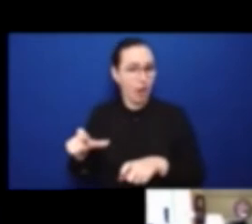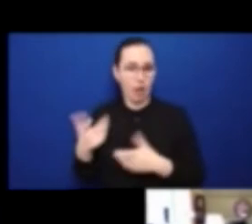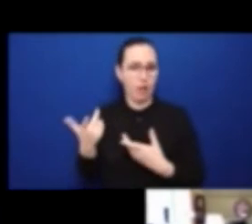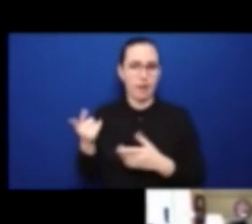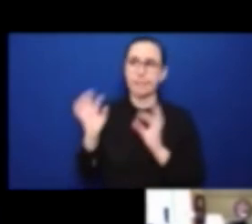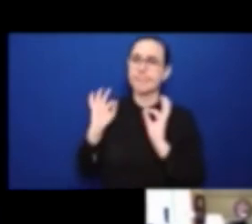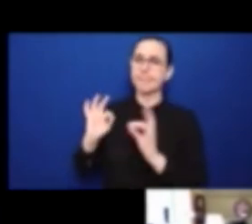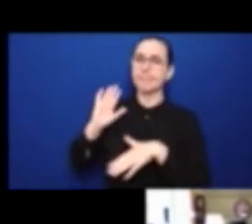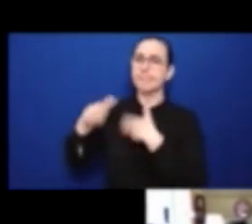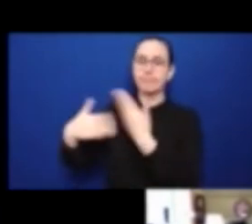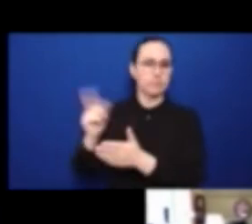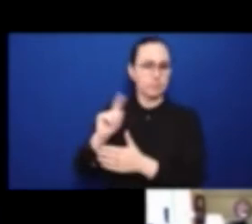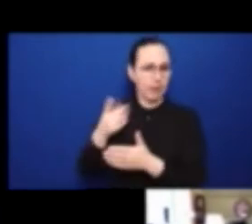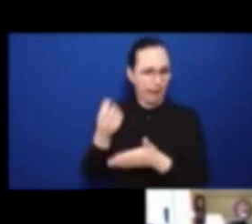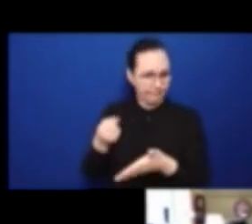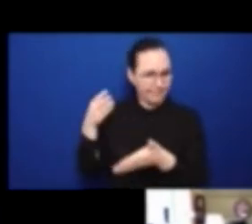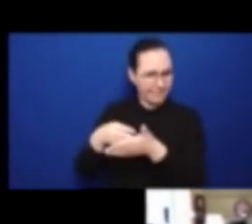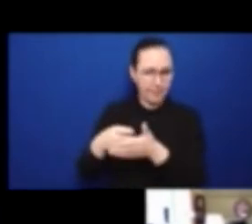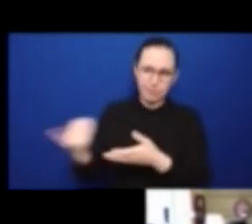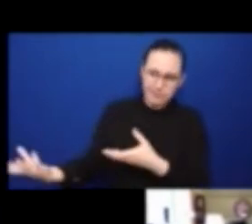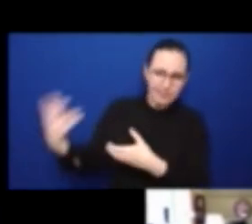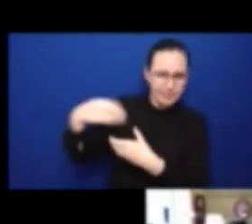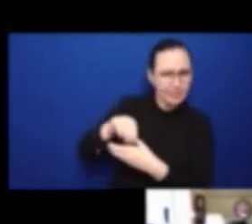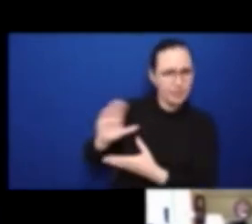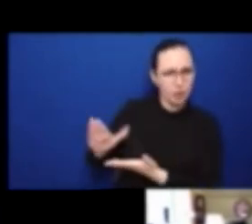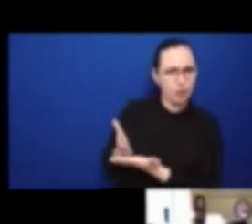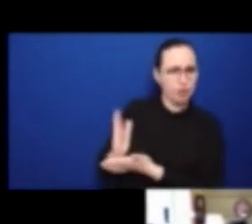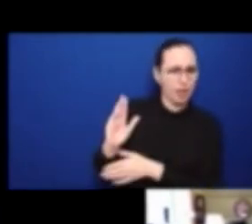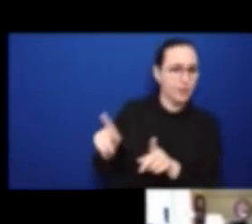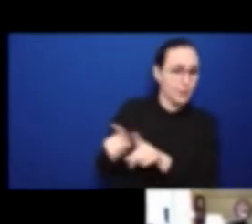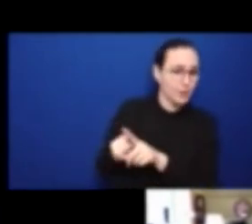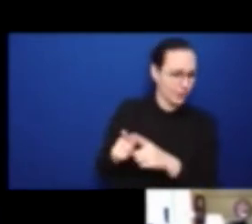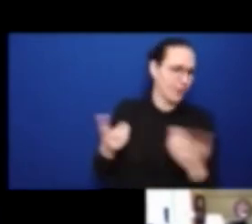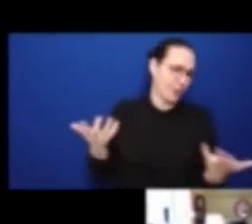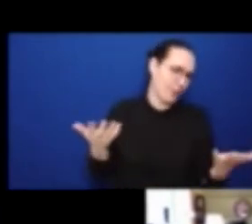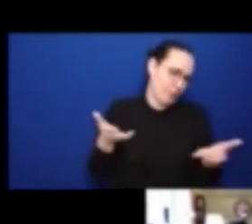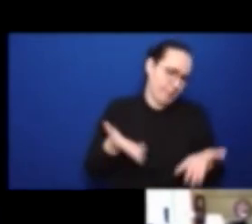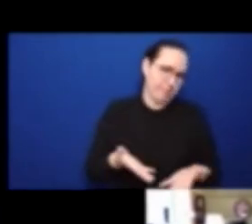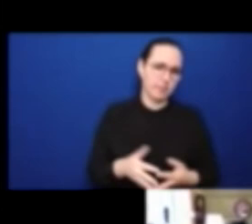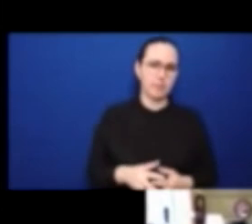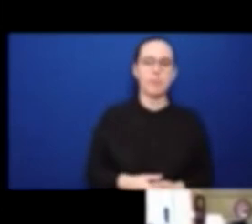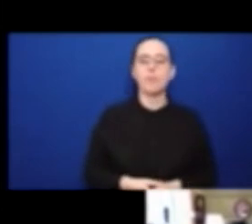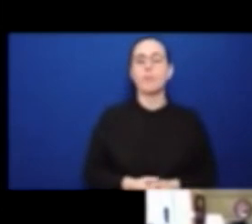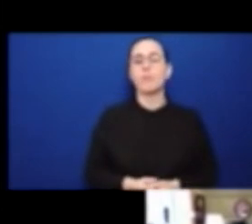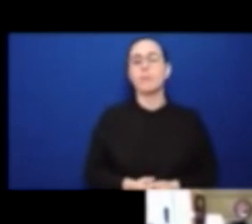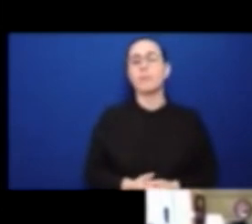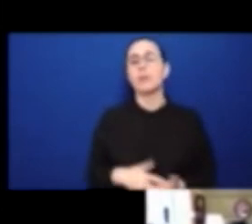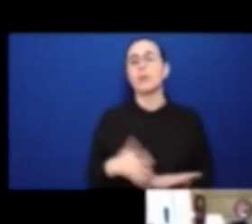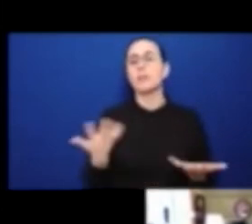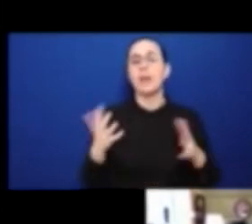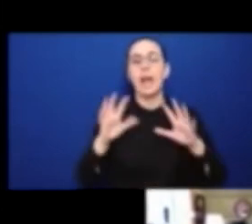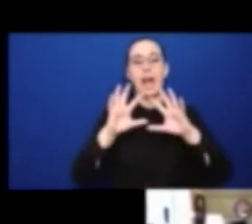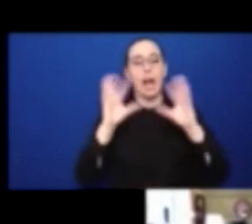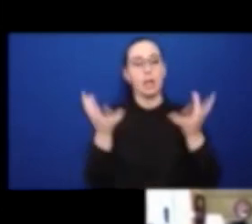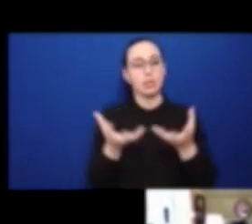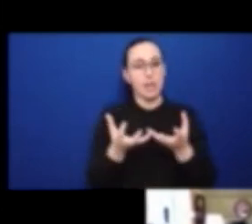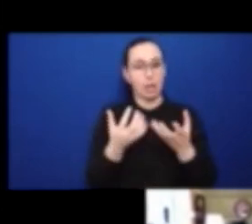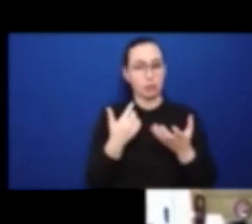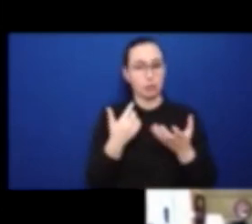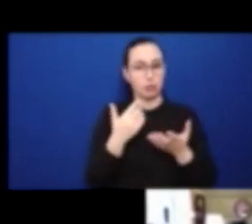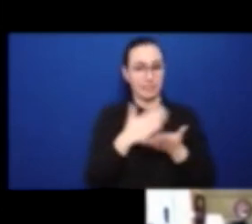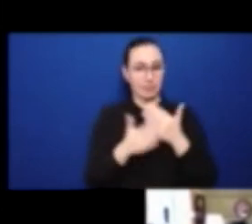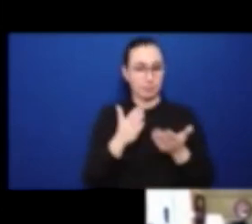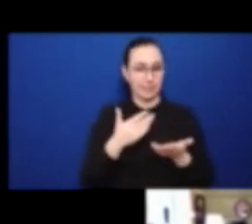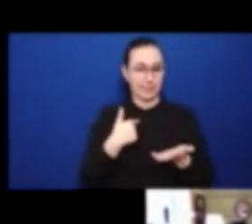from my perspective, both as an international disability rights lawyer, and as someone who